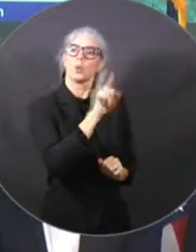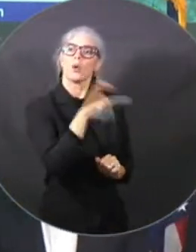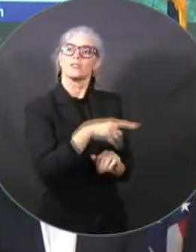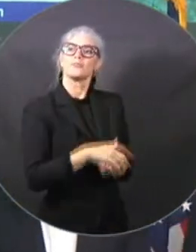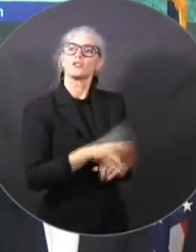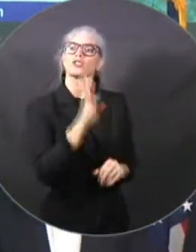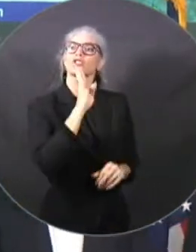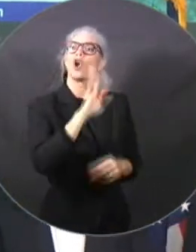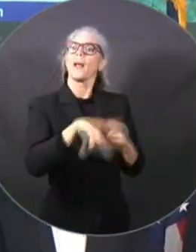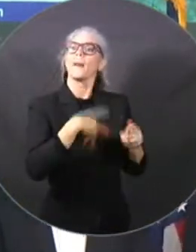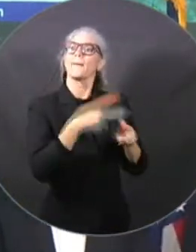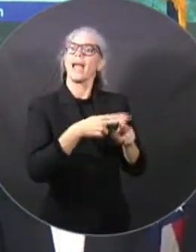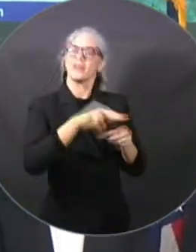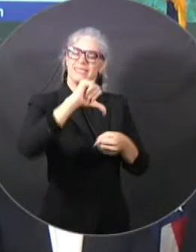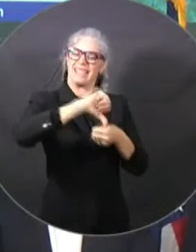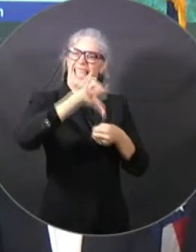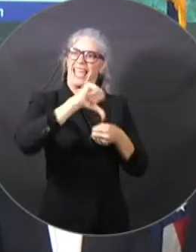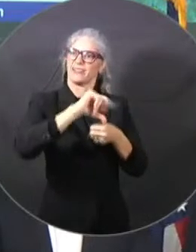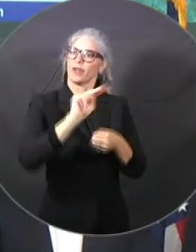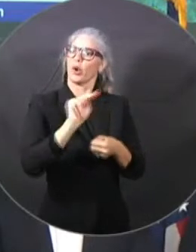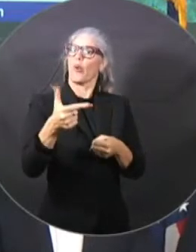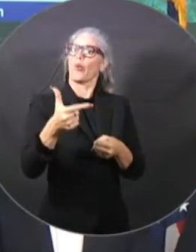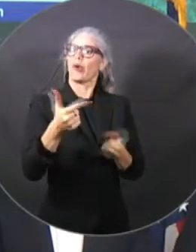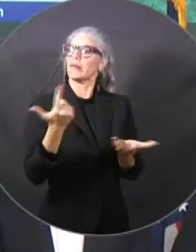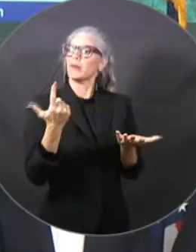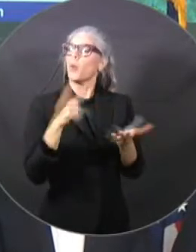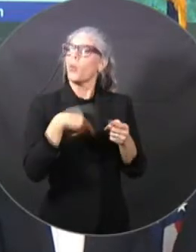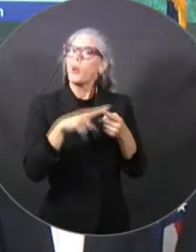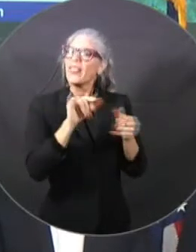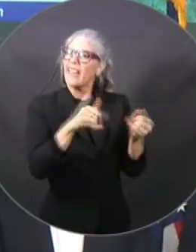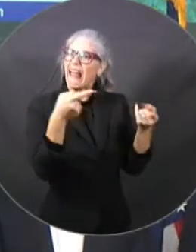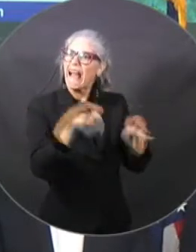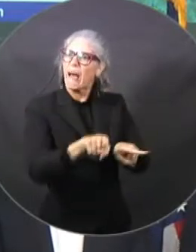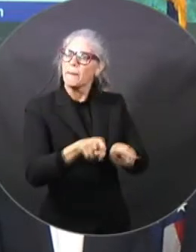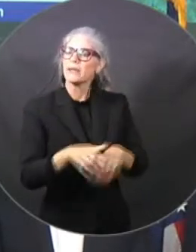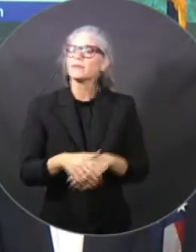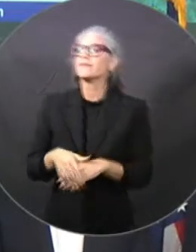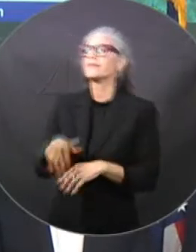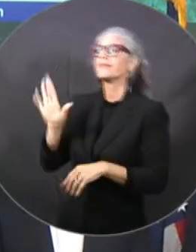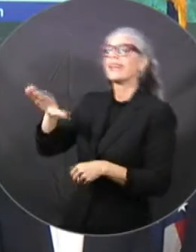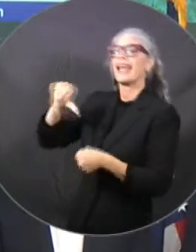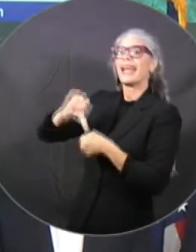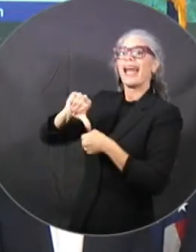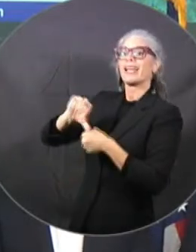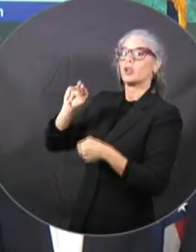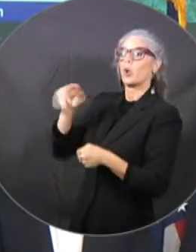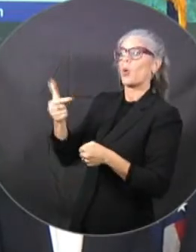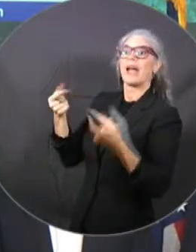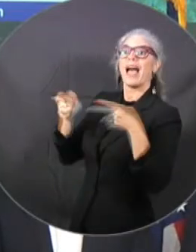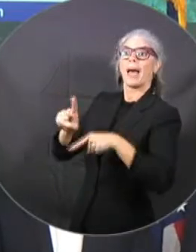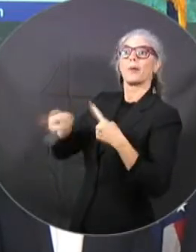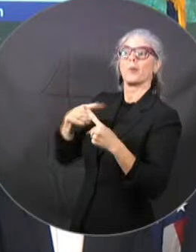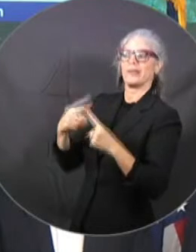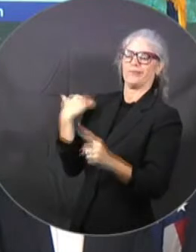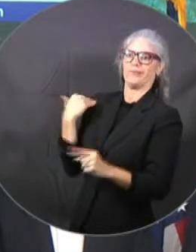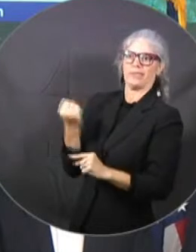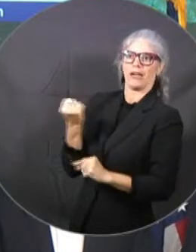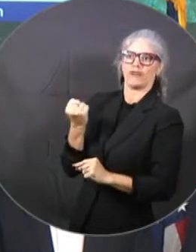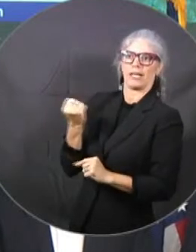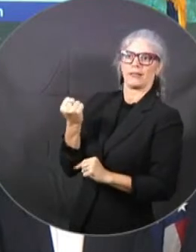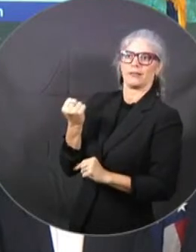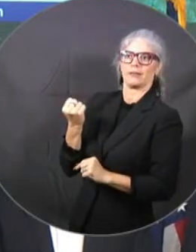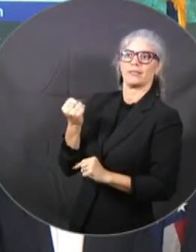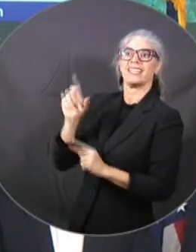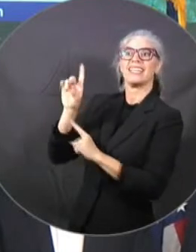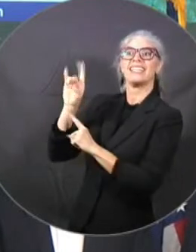out about it? So we believe Saturday. It was through DOT, through a weight measurement. Diesel is, I believe, much heavier than